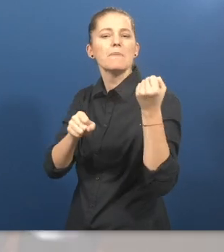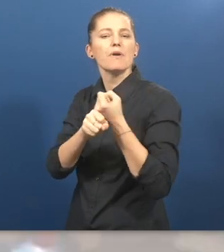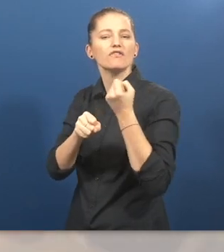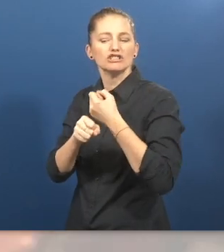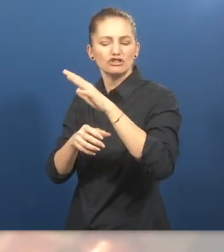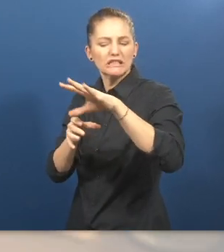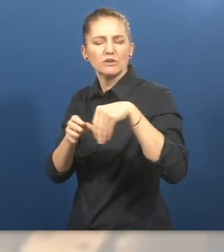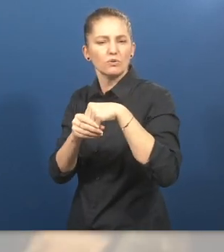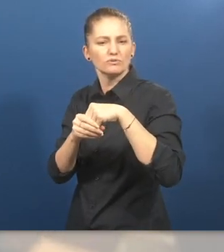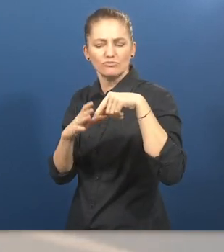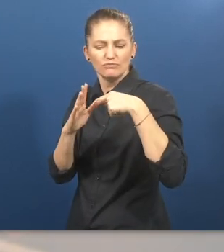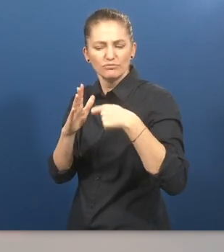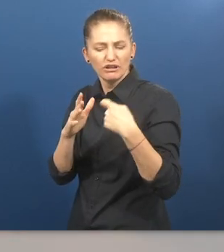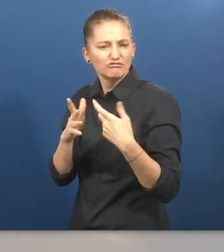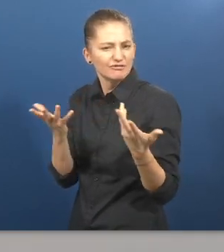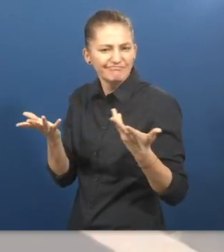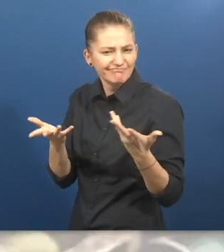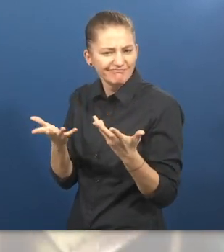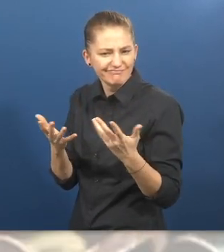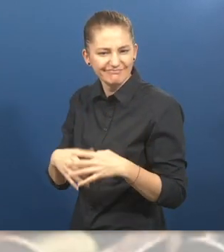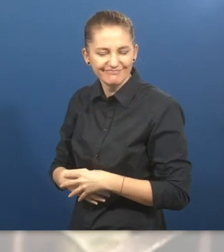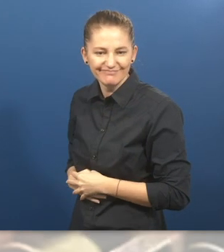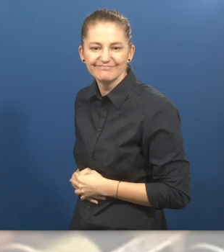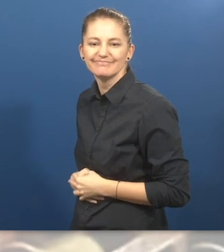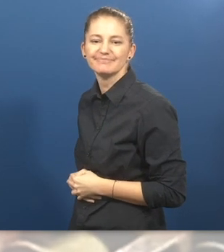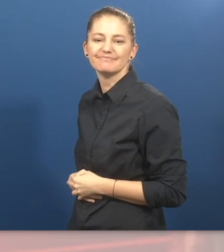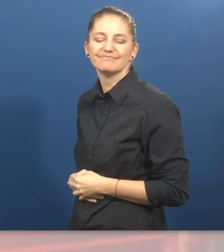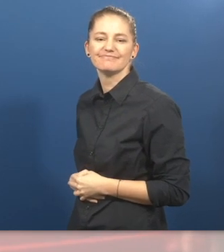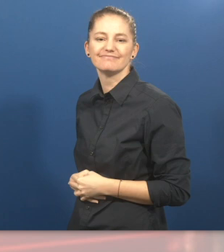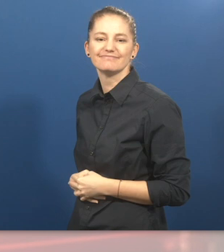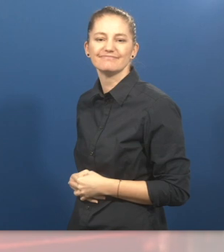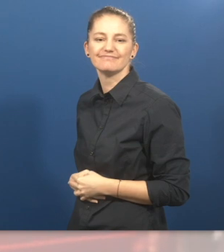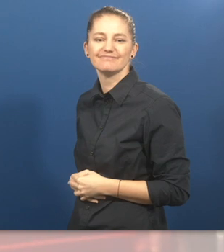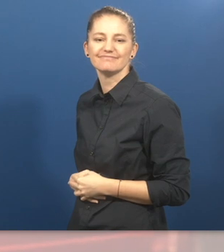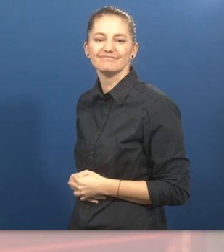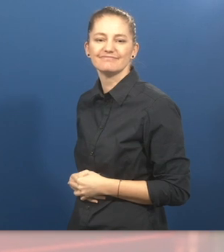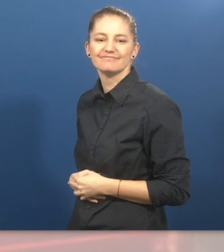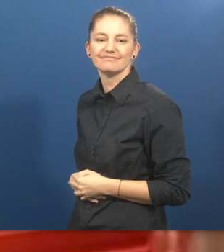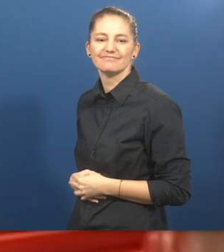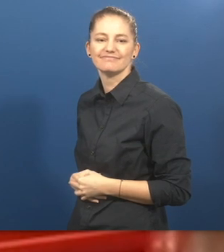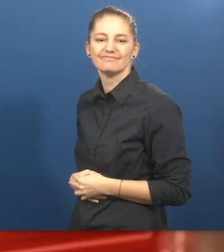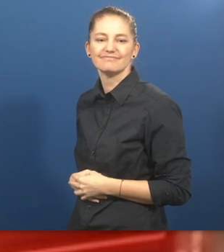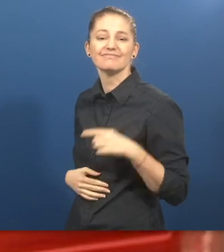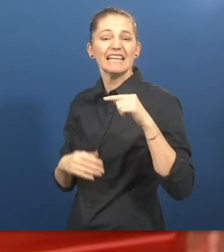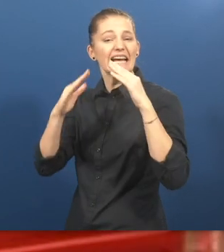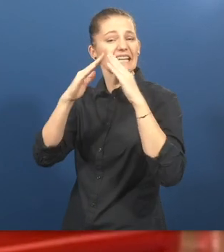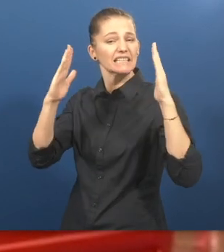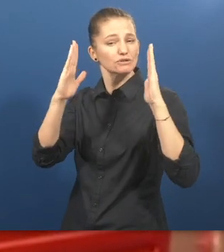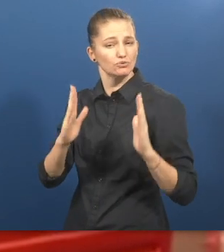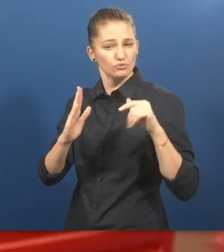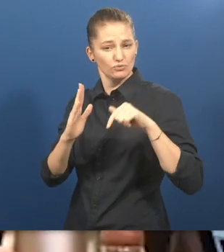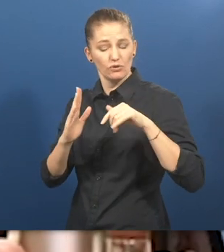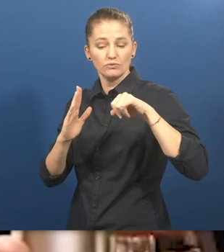What is professional inclusion about? Victor Martinez. Professional inclusion. The most relevant